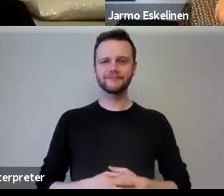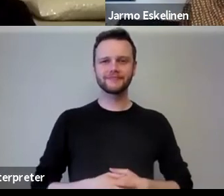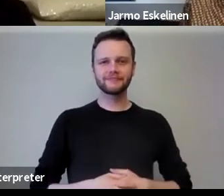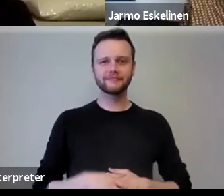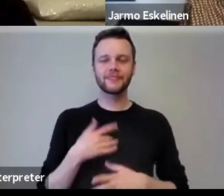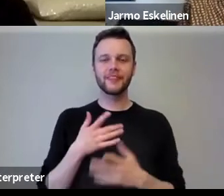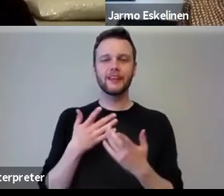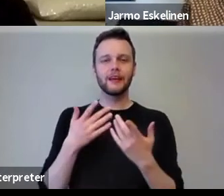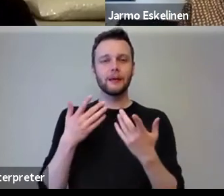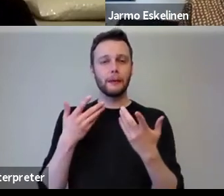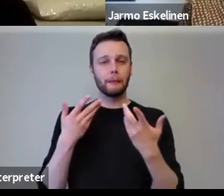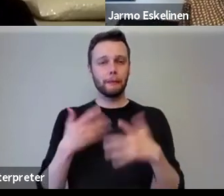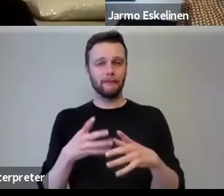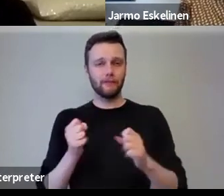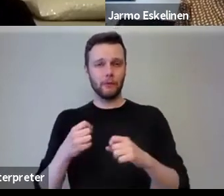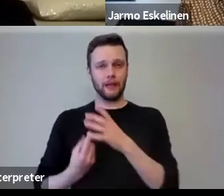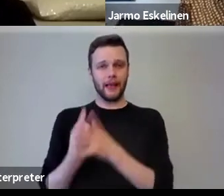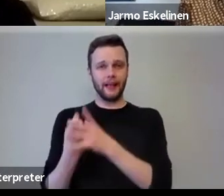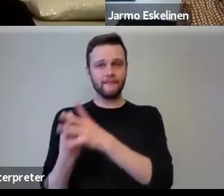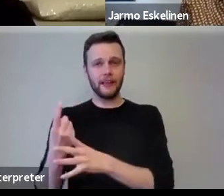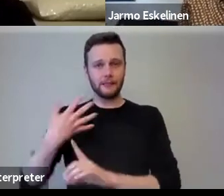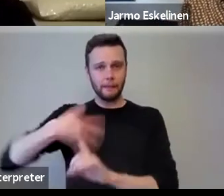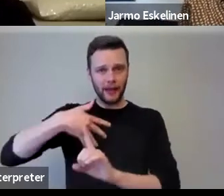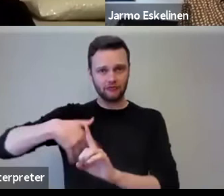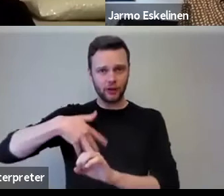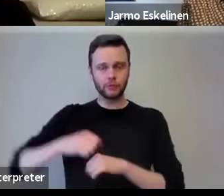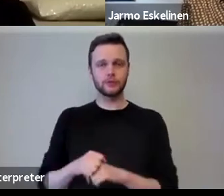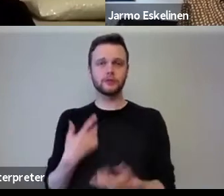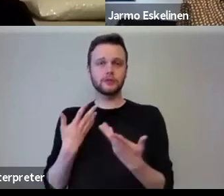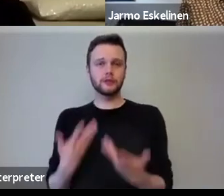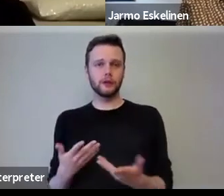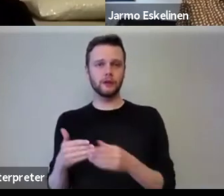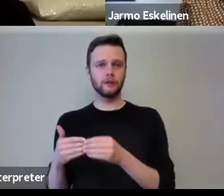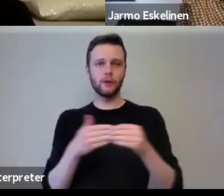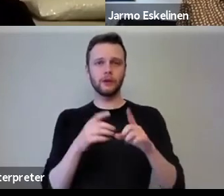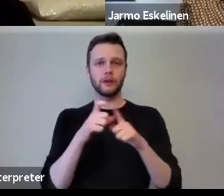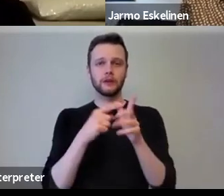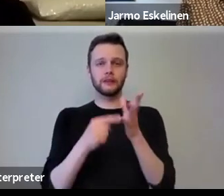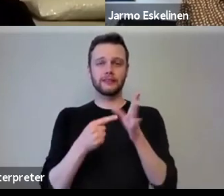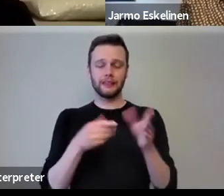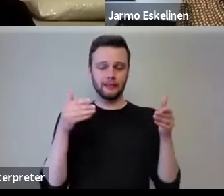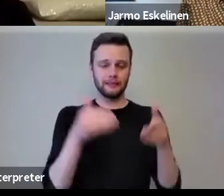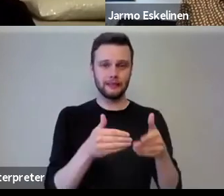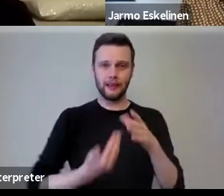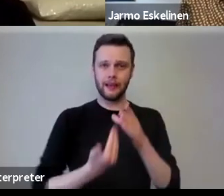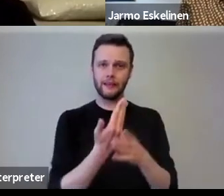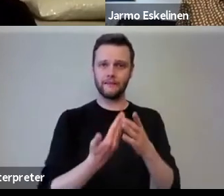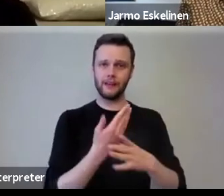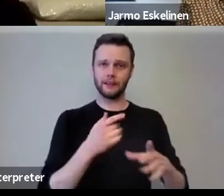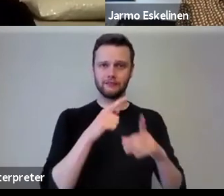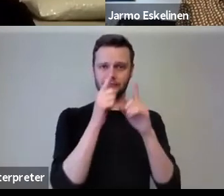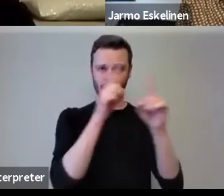you, you've come from an events background, so you're, you're currently heading up a data-driven innovation program at the university of Edinburgh, um,